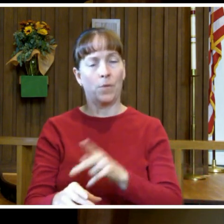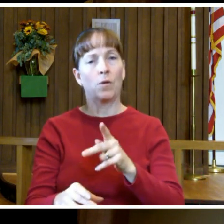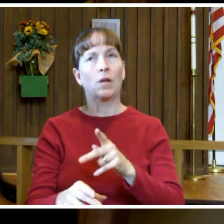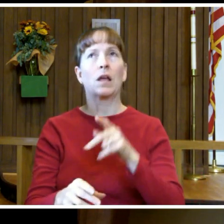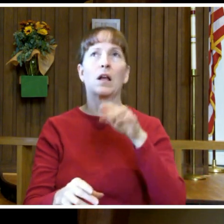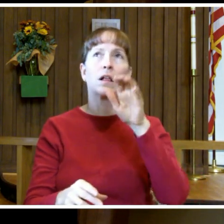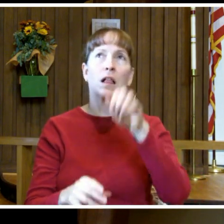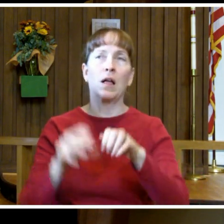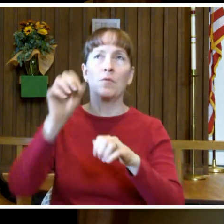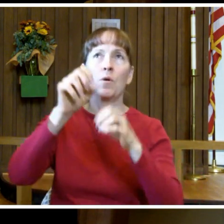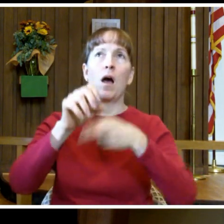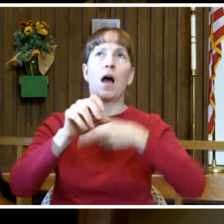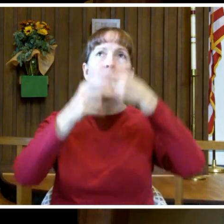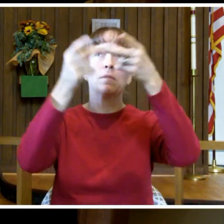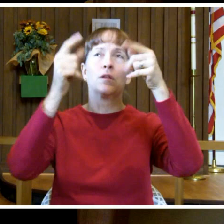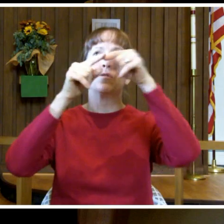height.